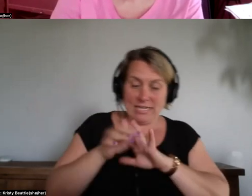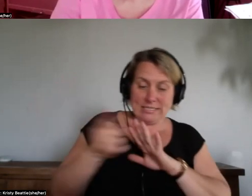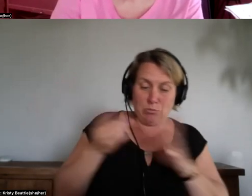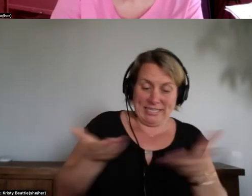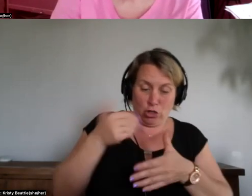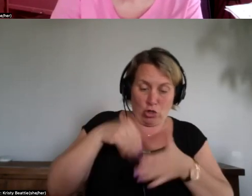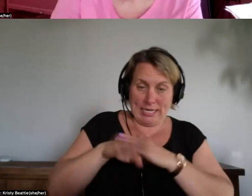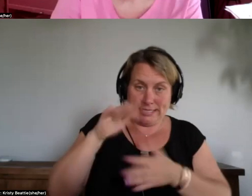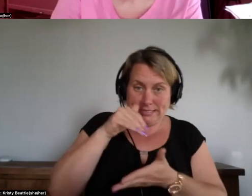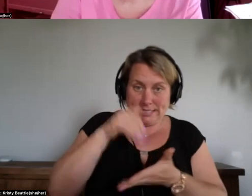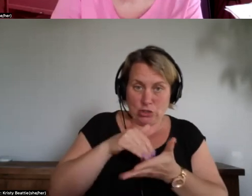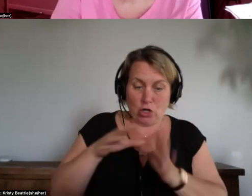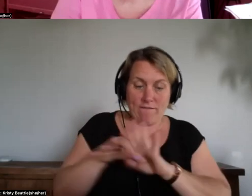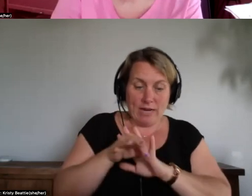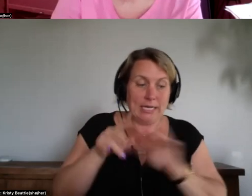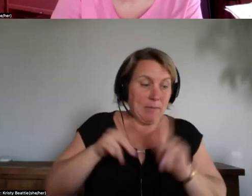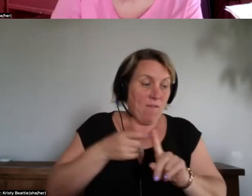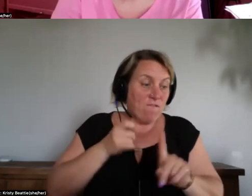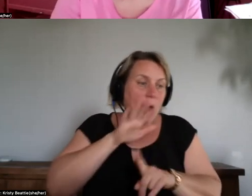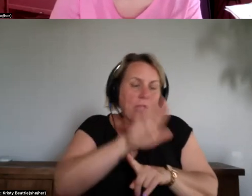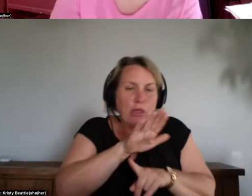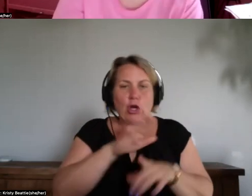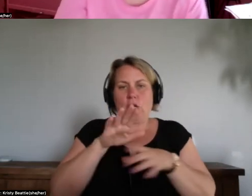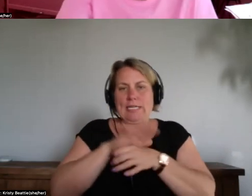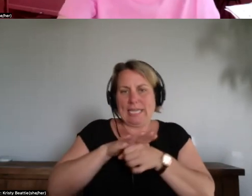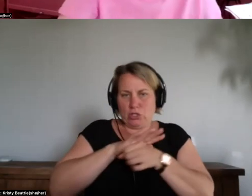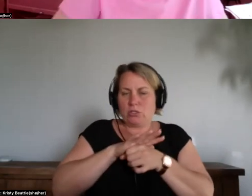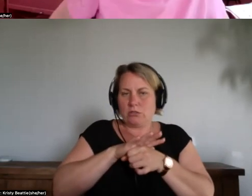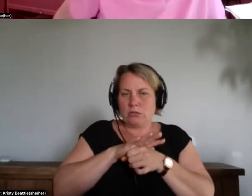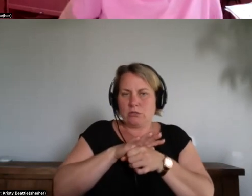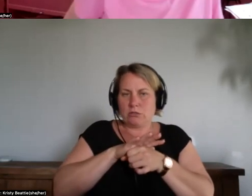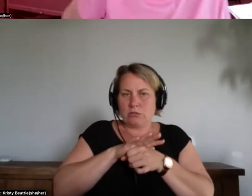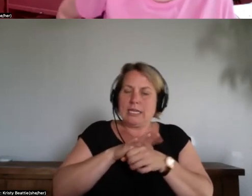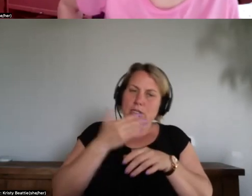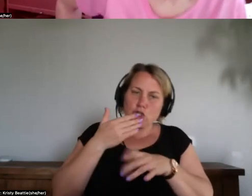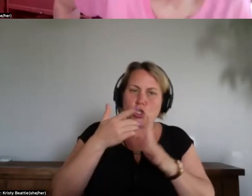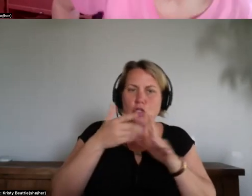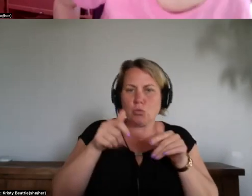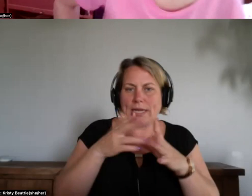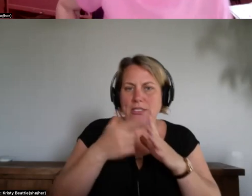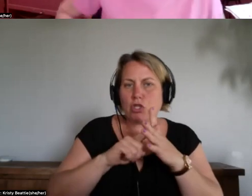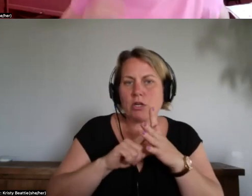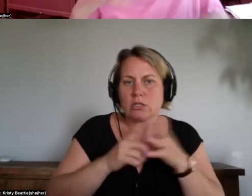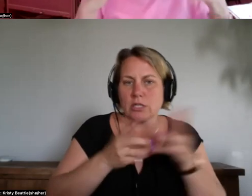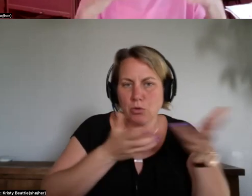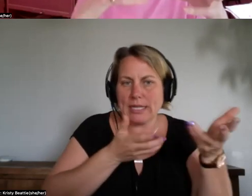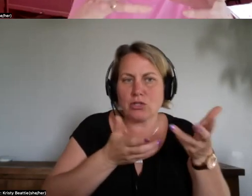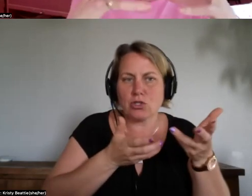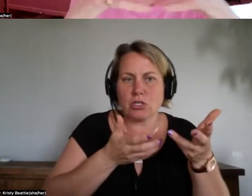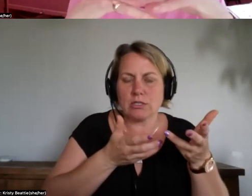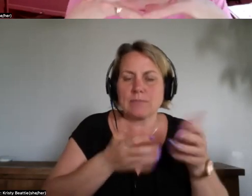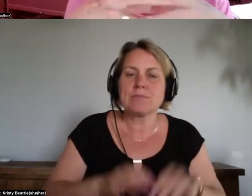who are from their nation thank you patricia you've talked